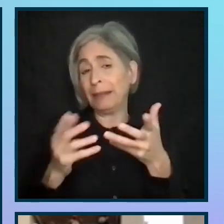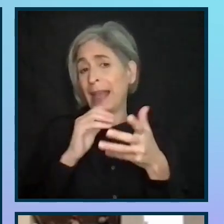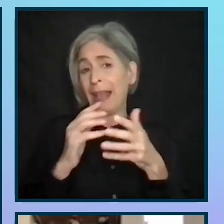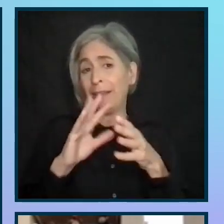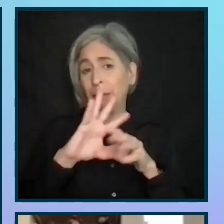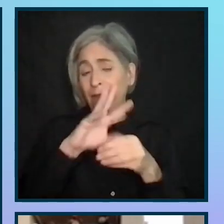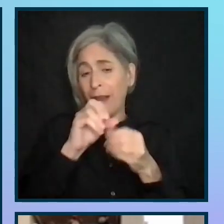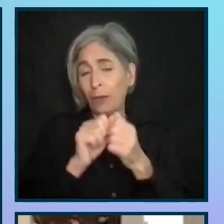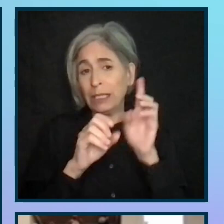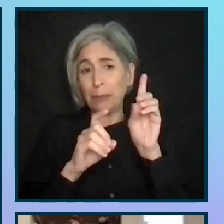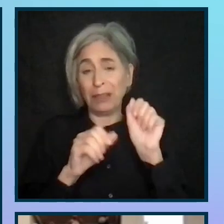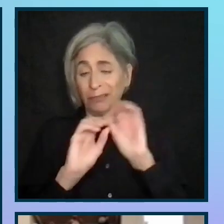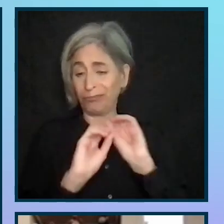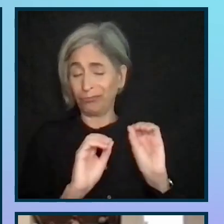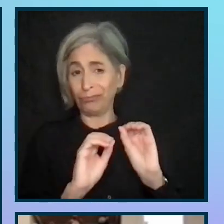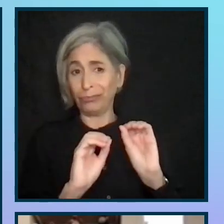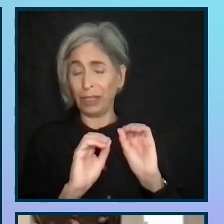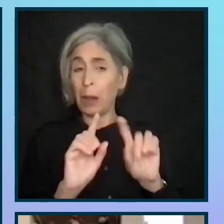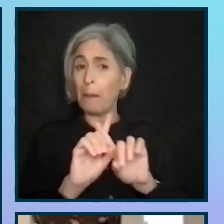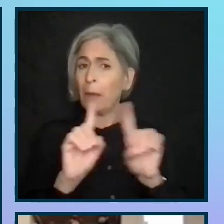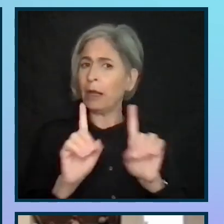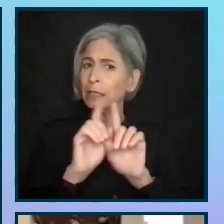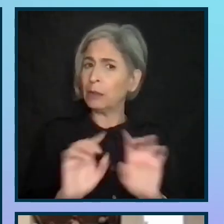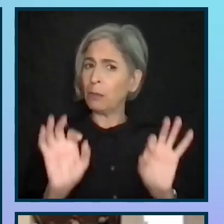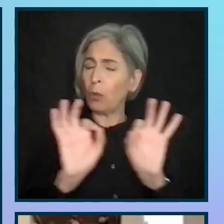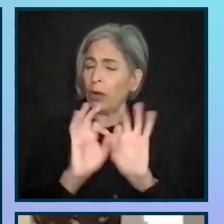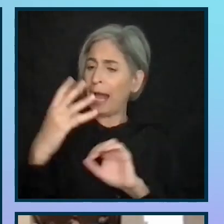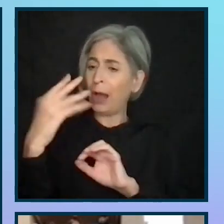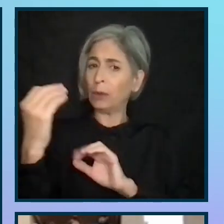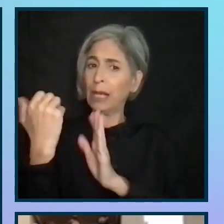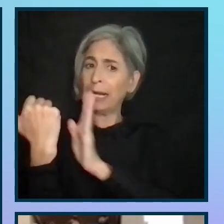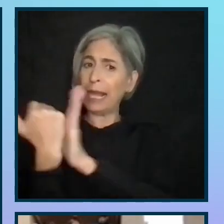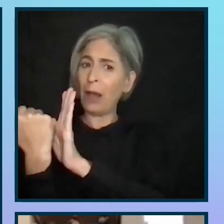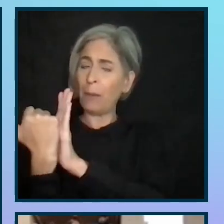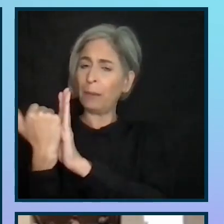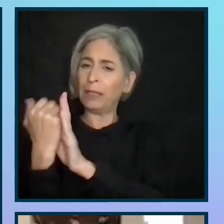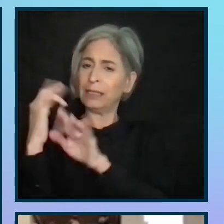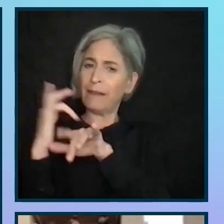Of course, on that note, it's worth repeating, outside help is always available.